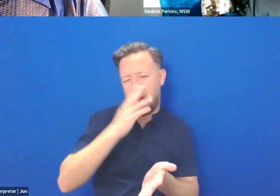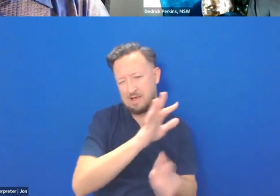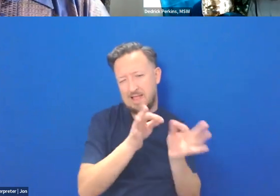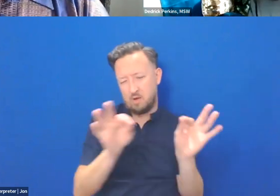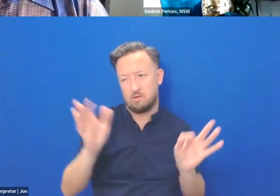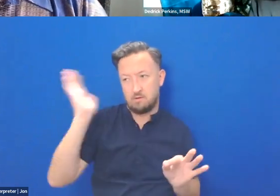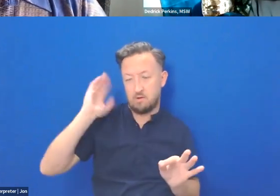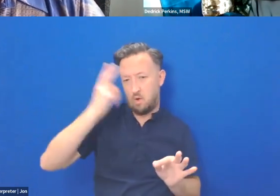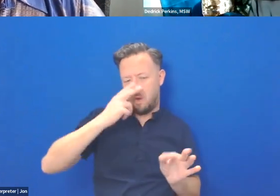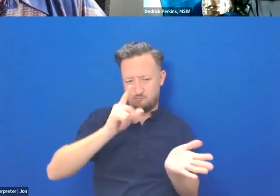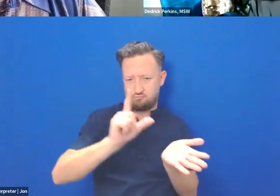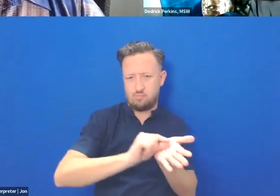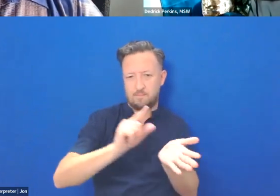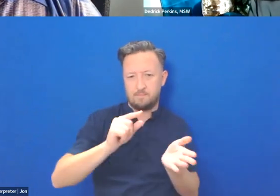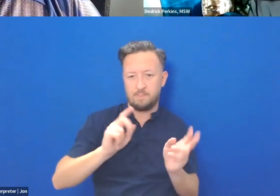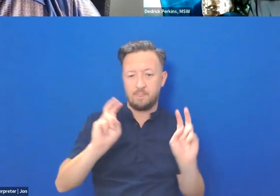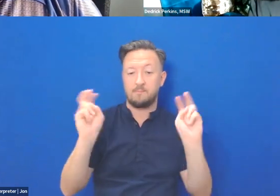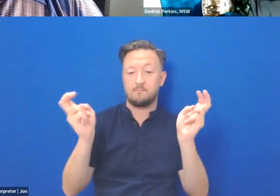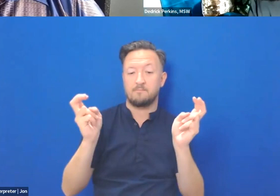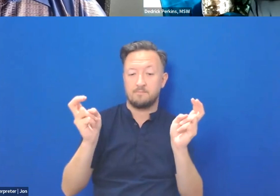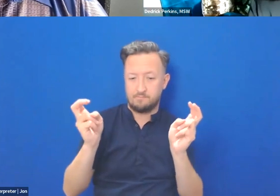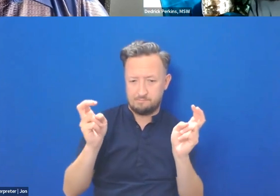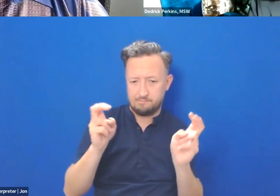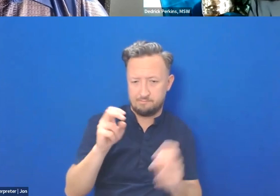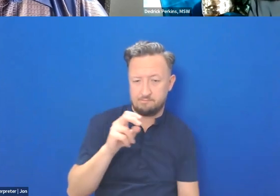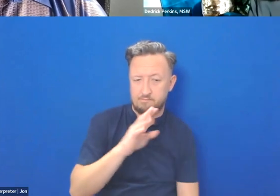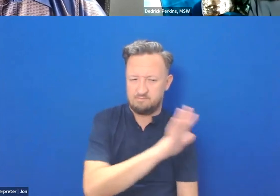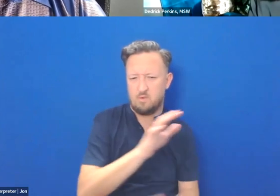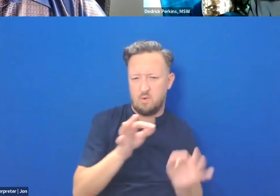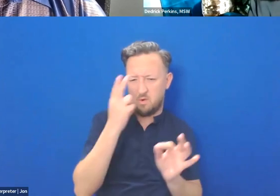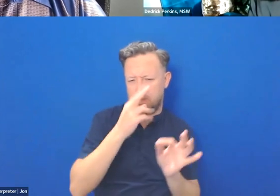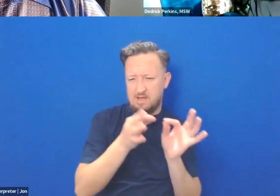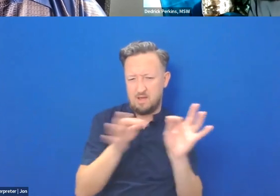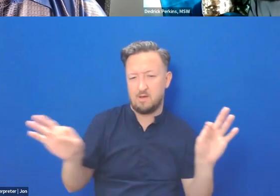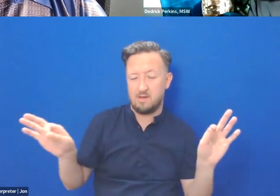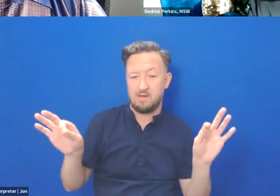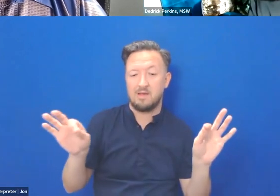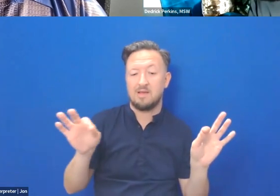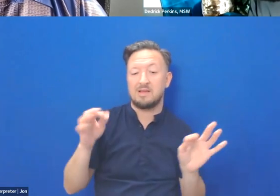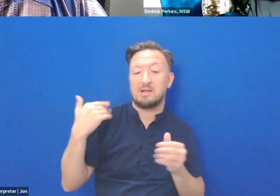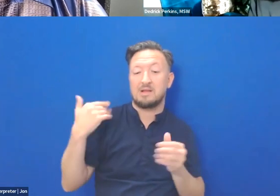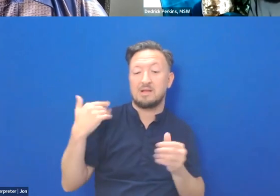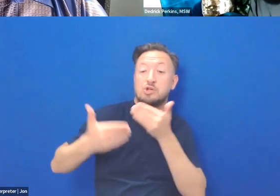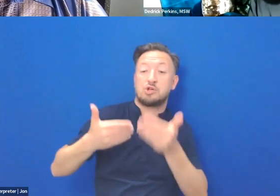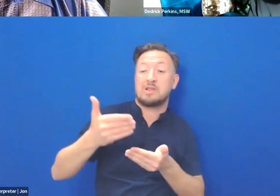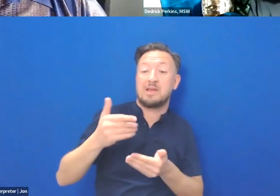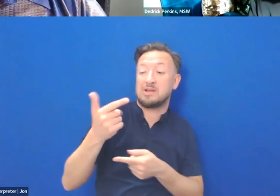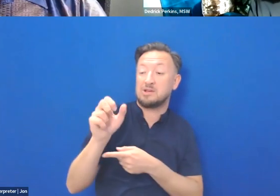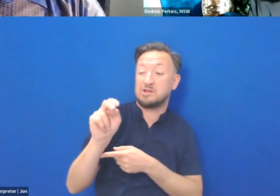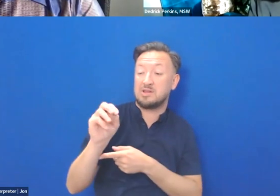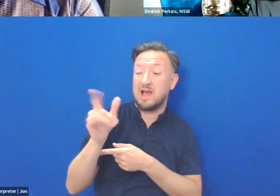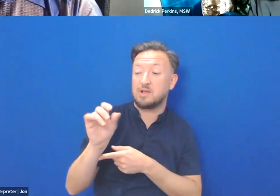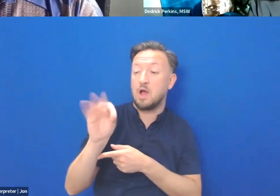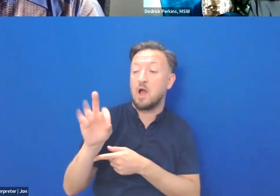Uh huh. And it's titled Mo'uku'a Hawali'i, Genealogy of Nobility. Wow.